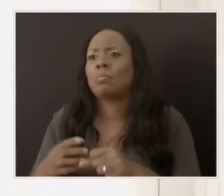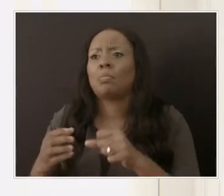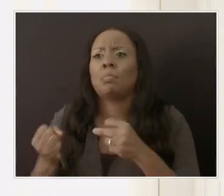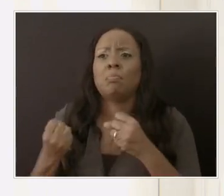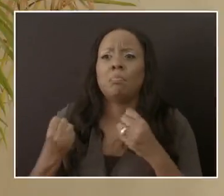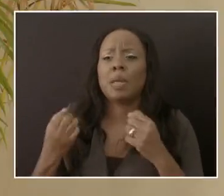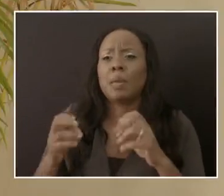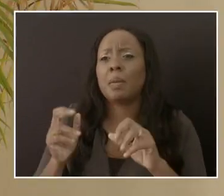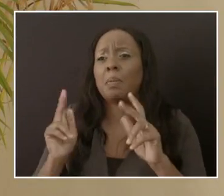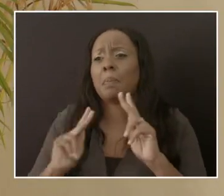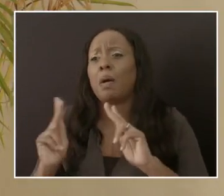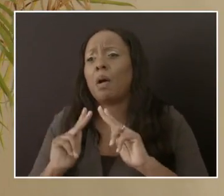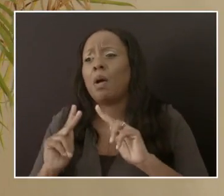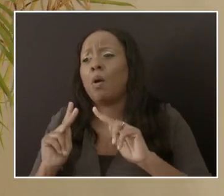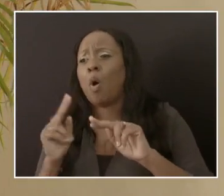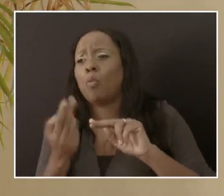now?